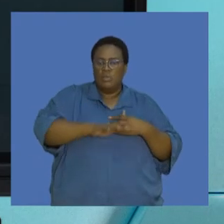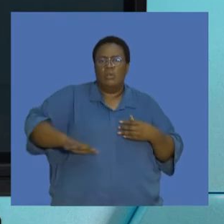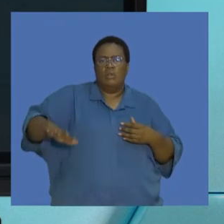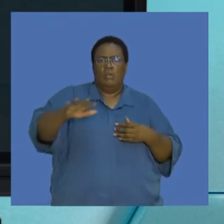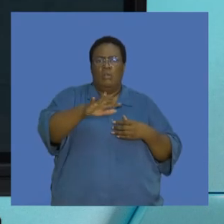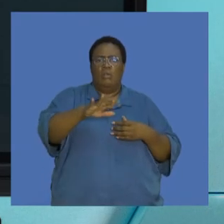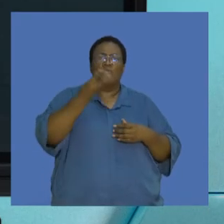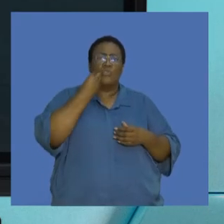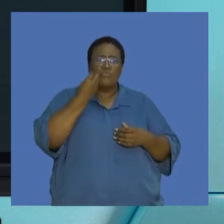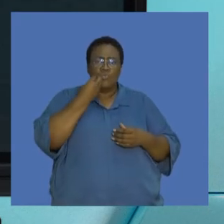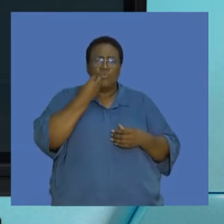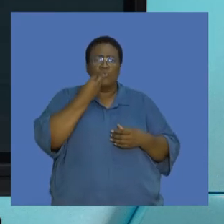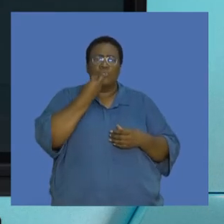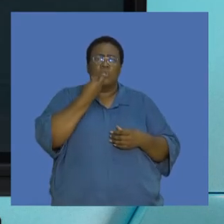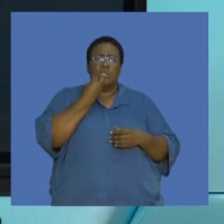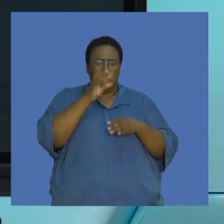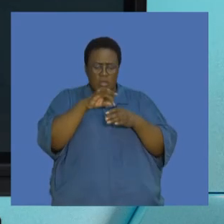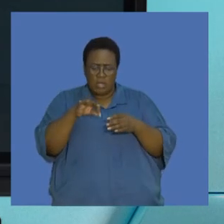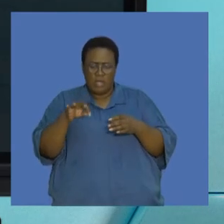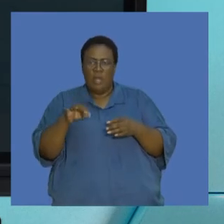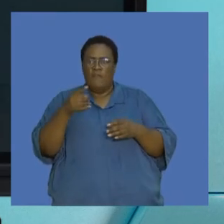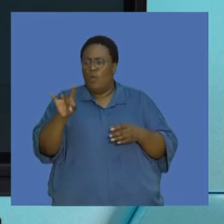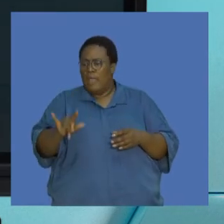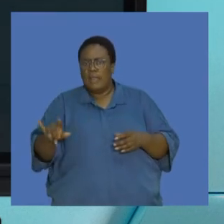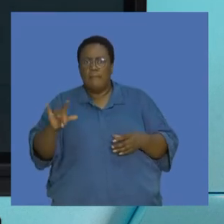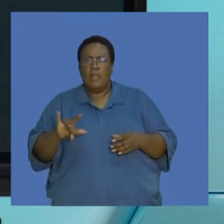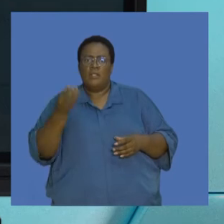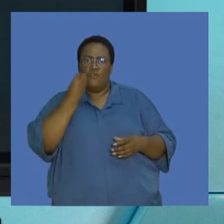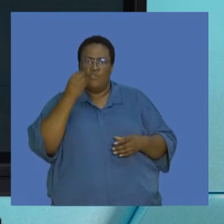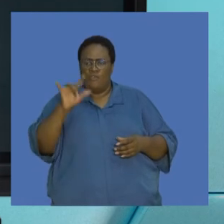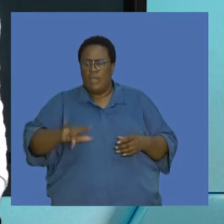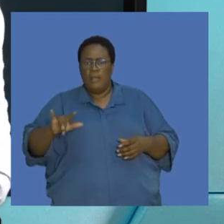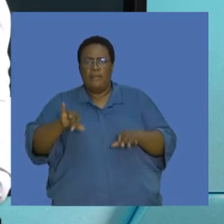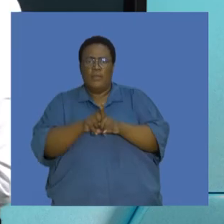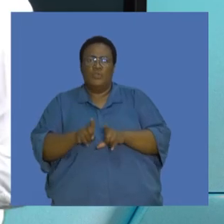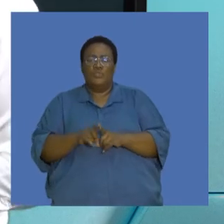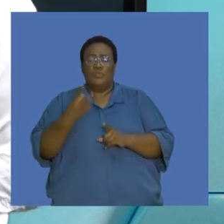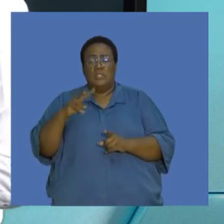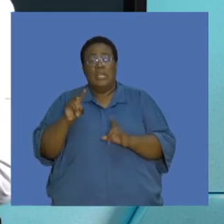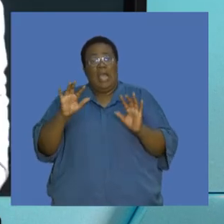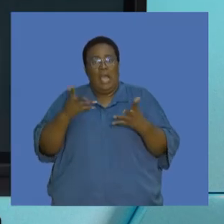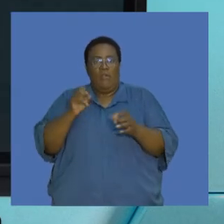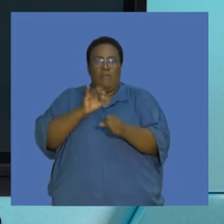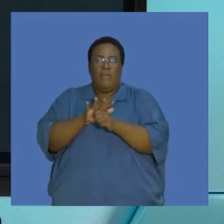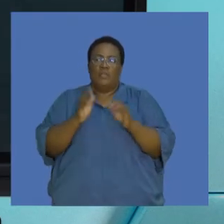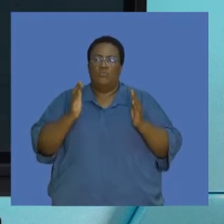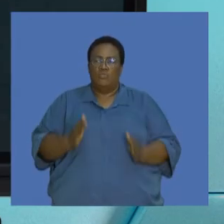agricultural space, on food availability for animals. And so we're going to start seeing the impact that that has had on humans over the